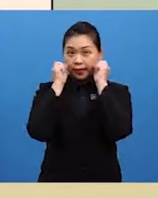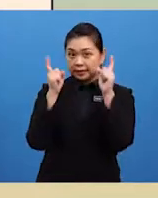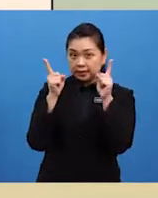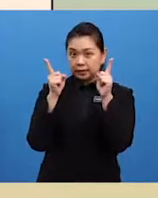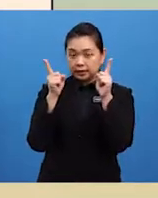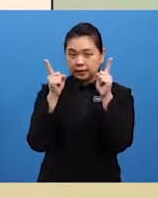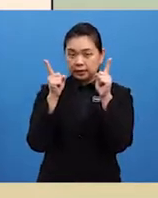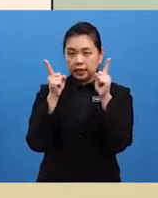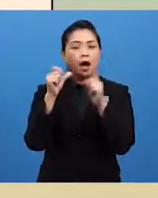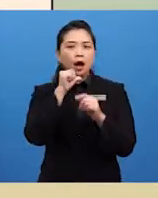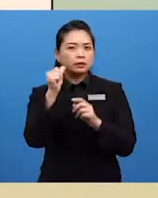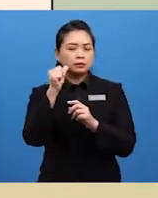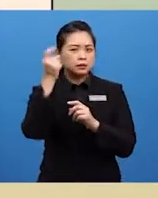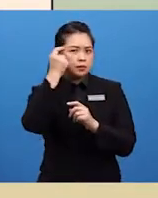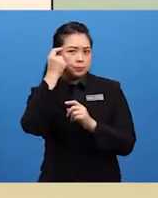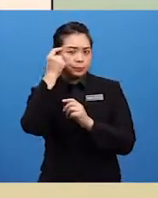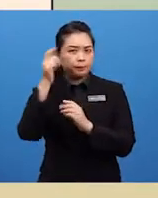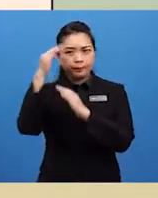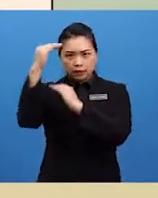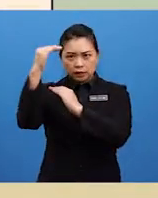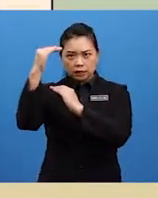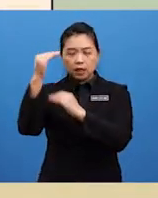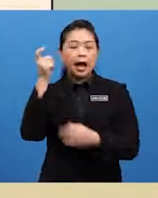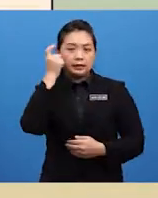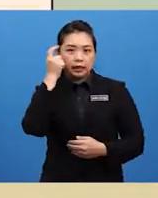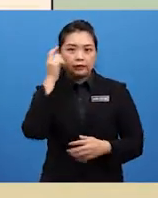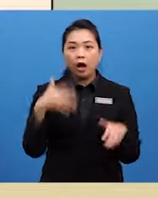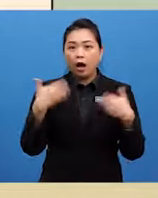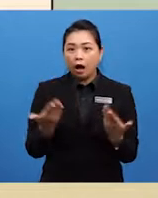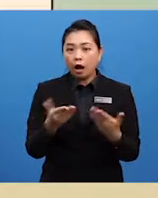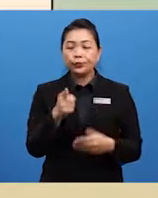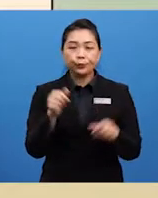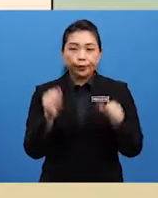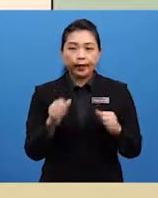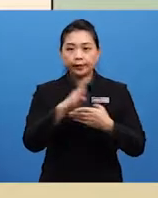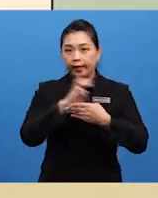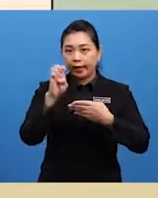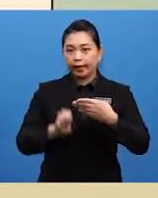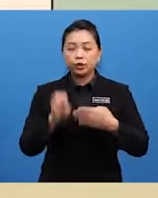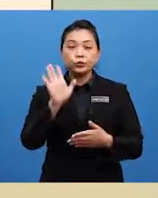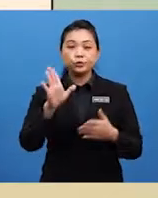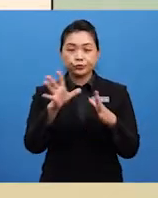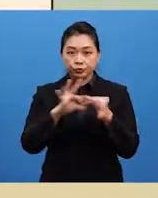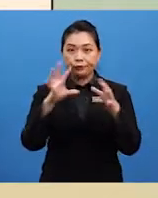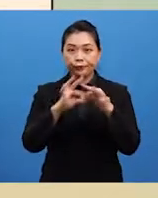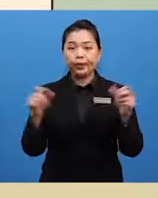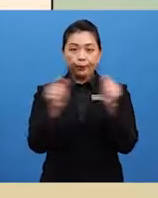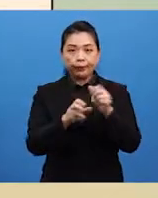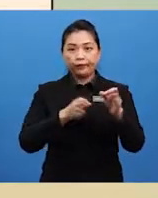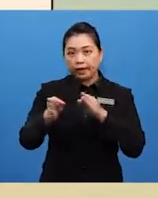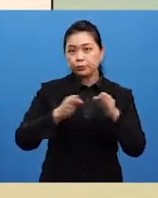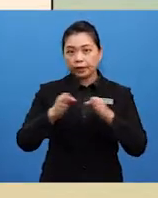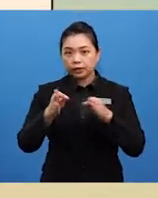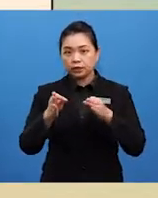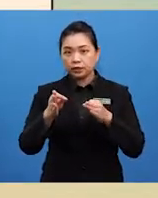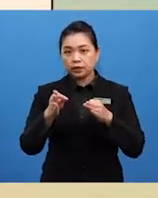Then, think about how you can end your story with an explanation or